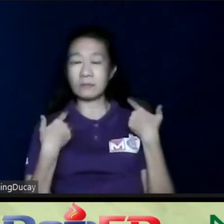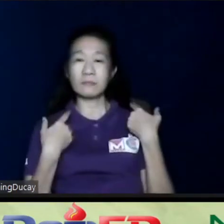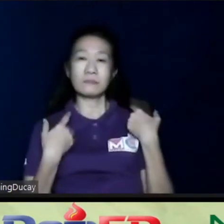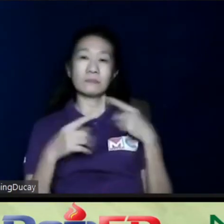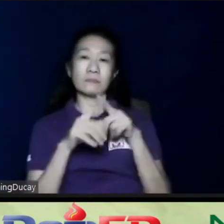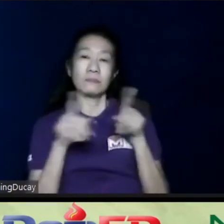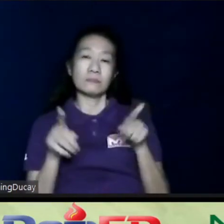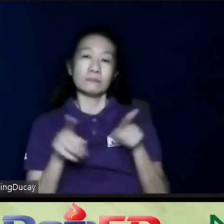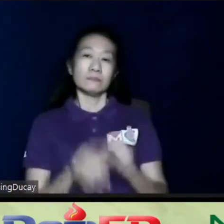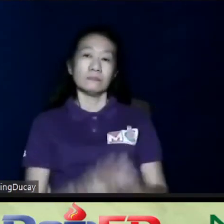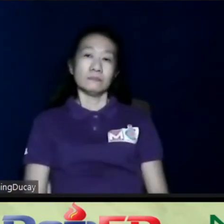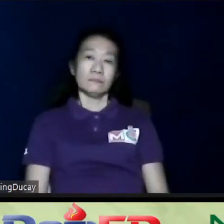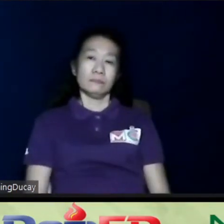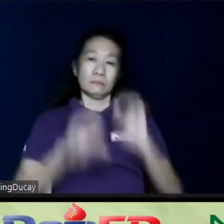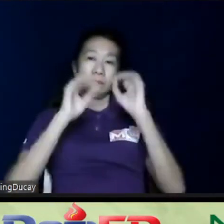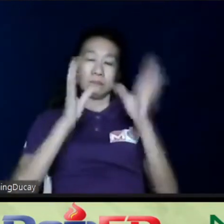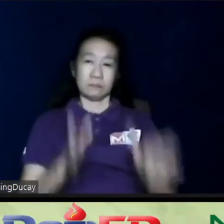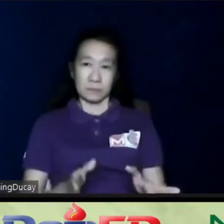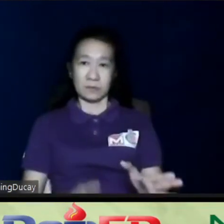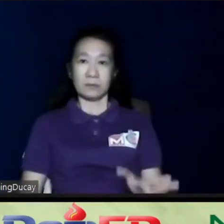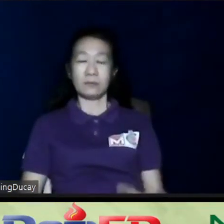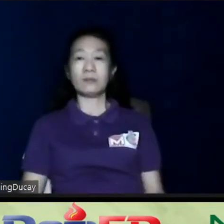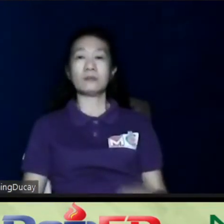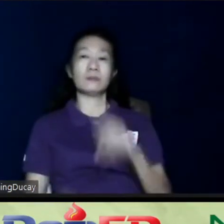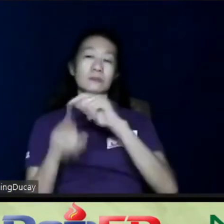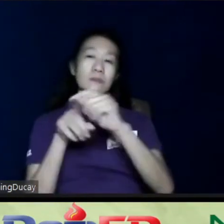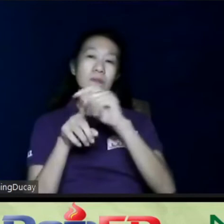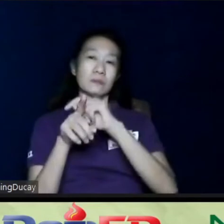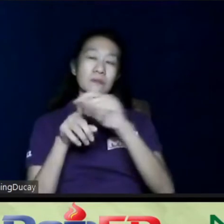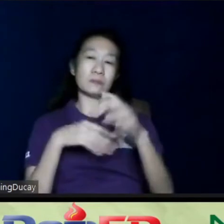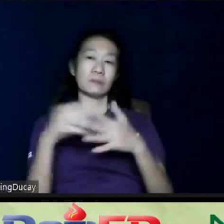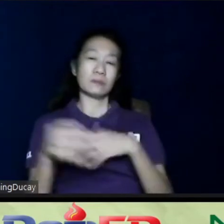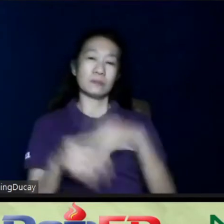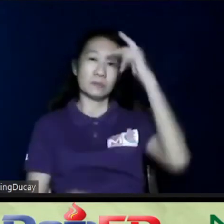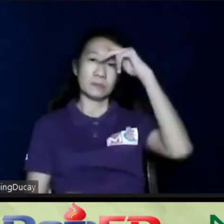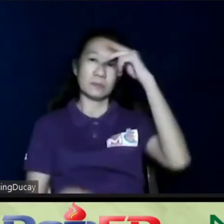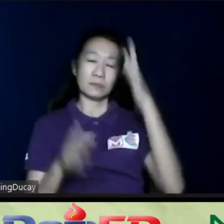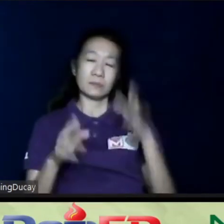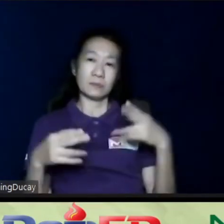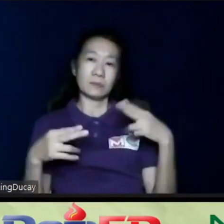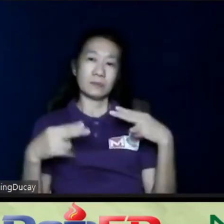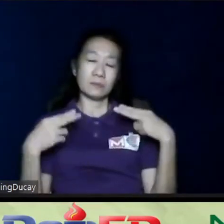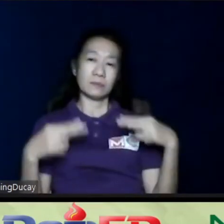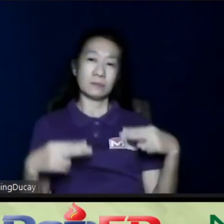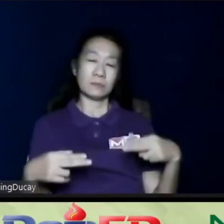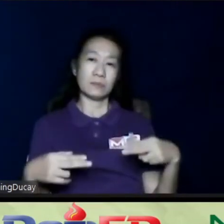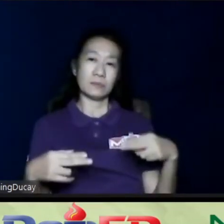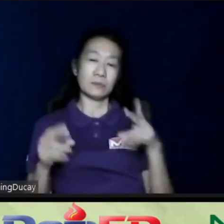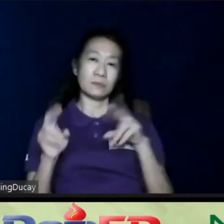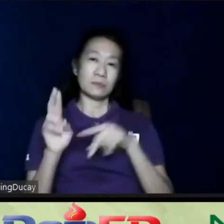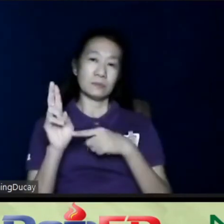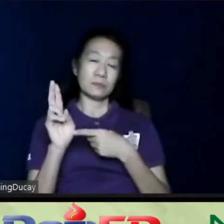teachers na nag-undergo ng training as well as even psychologists and human resource experts. Now,